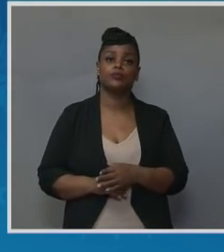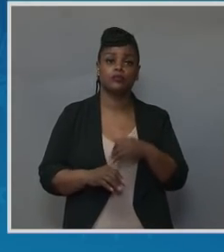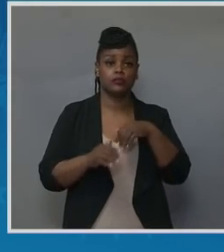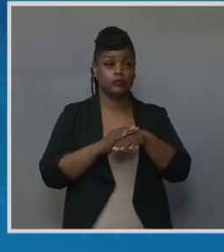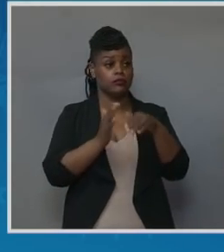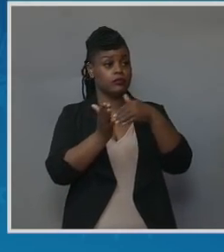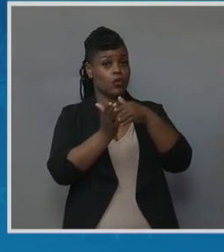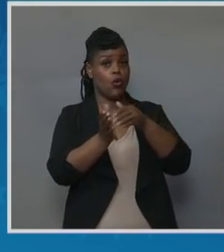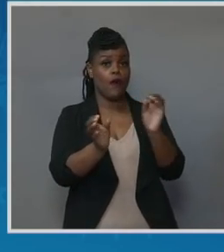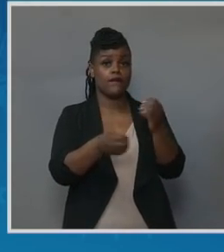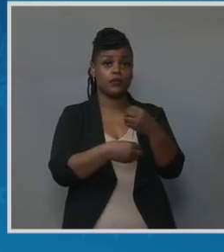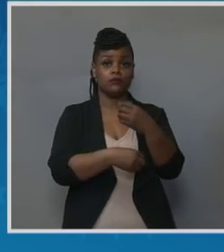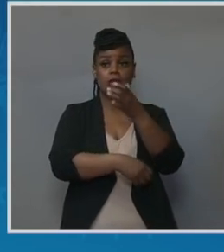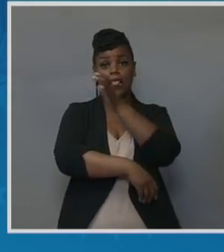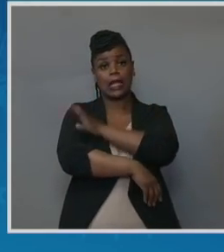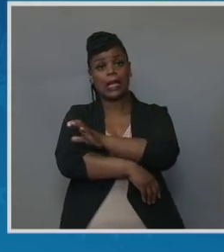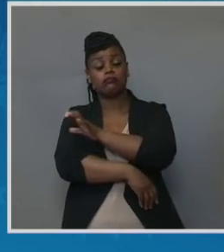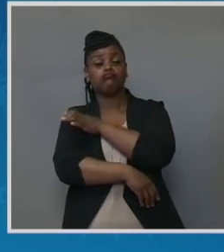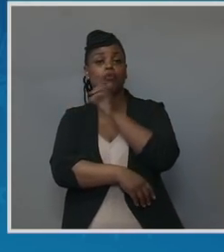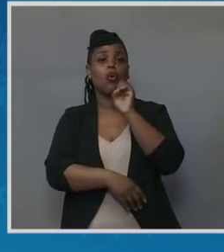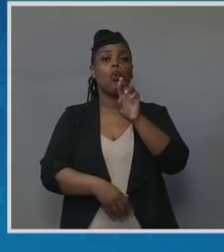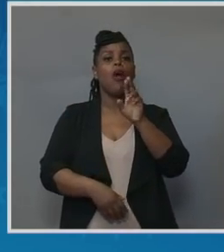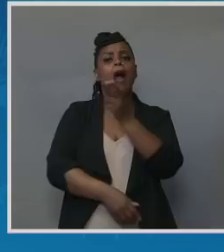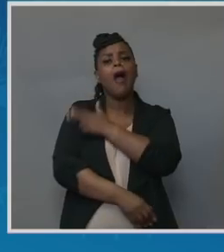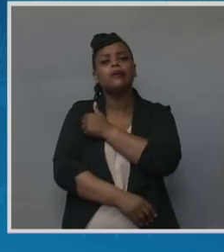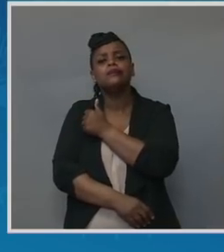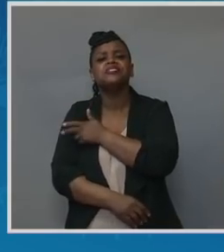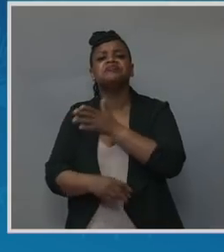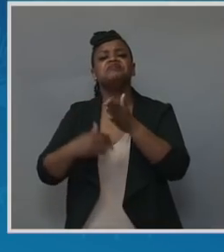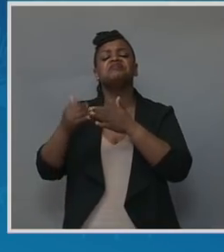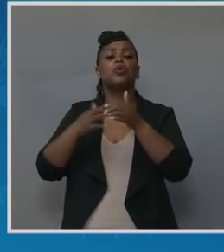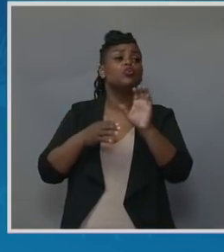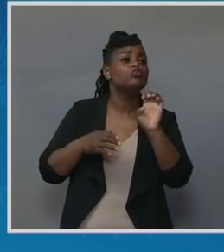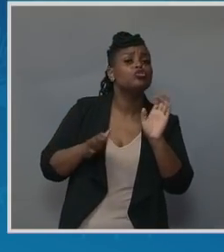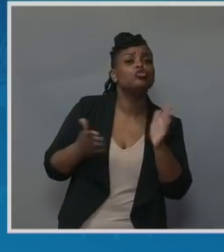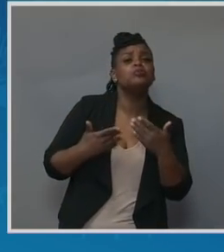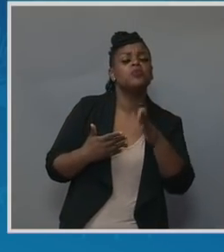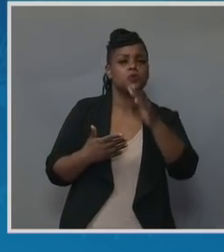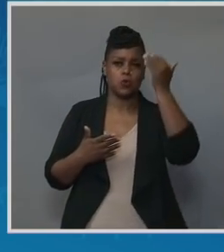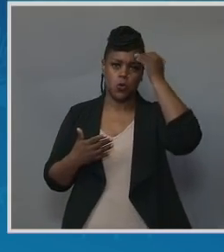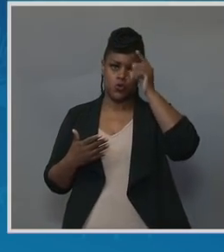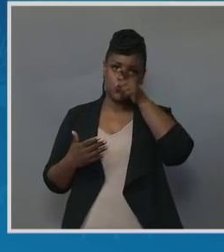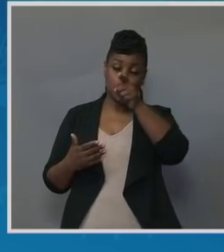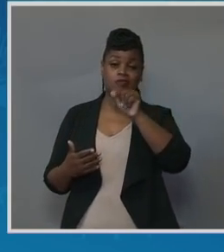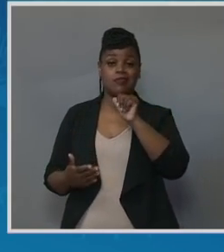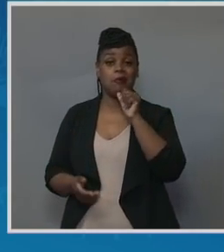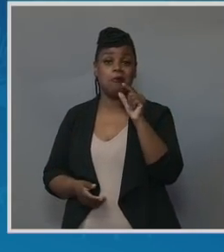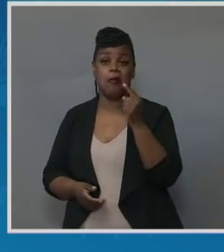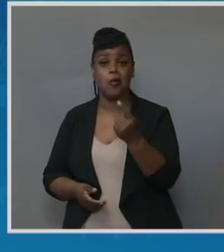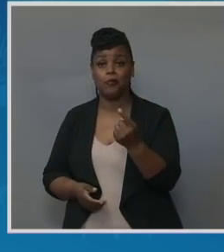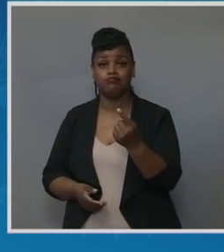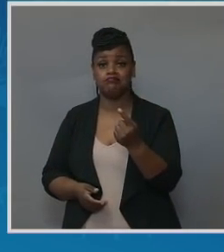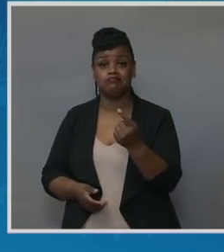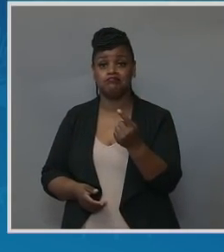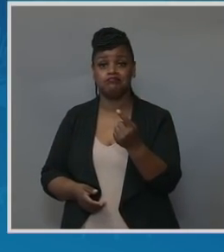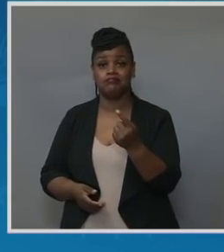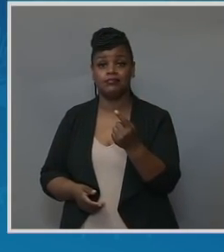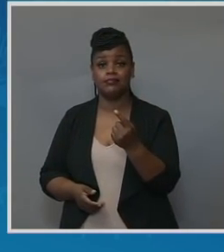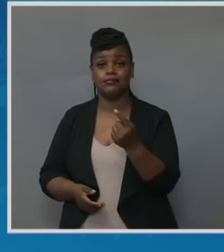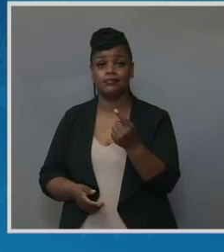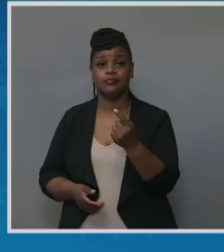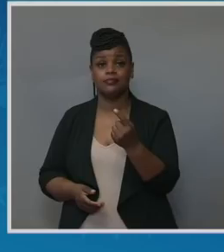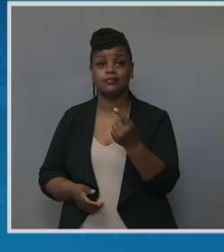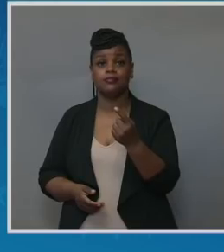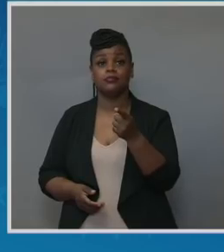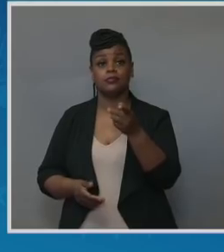clinic or that hospital or that emergency room, know you are not alone, that you carry the voice and the